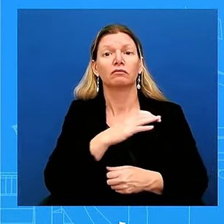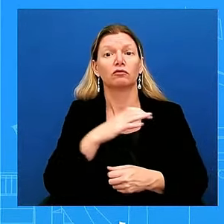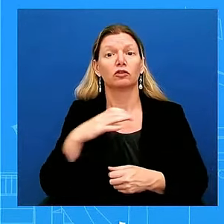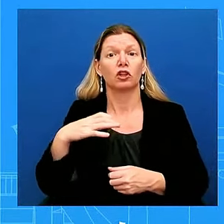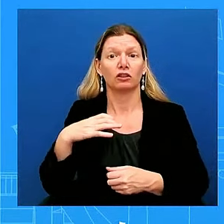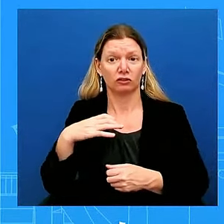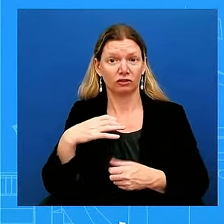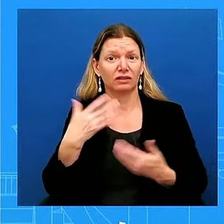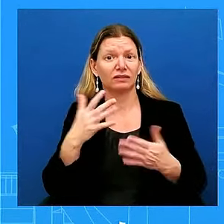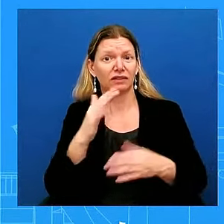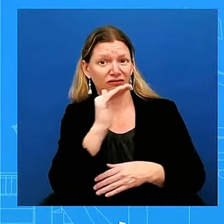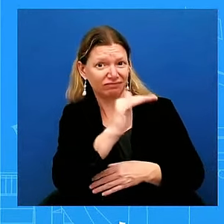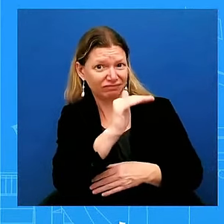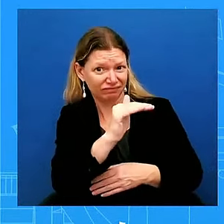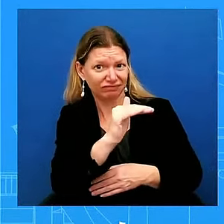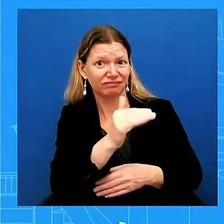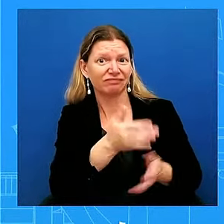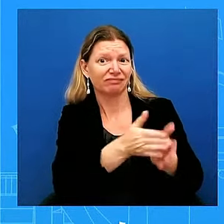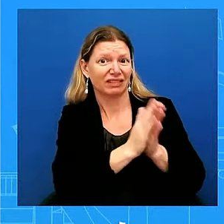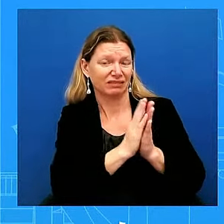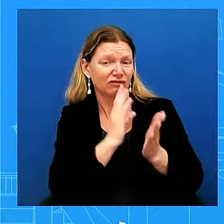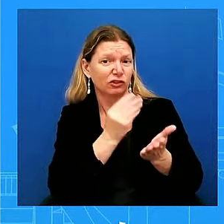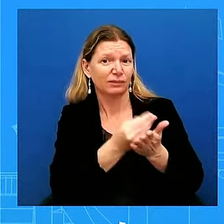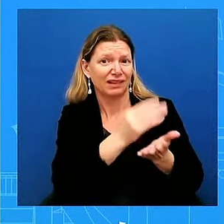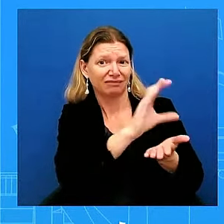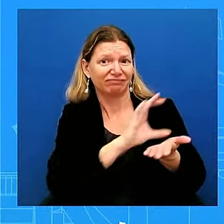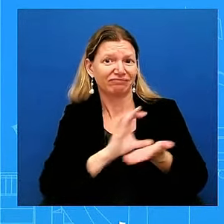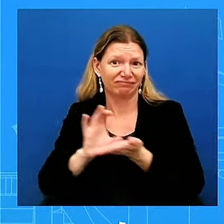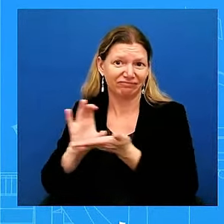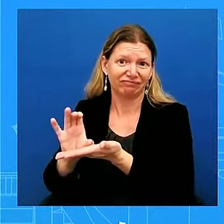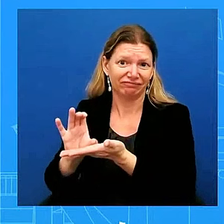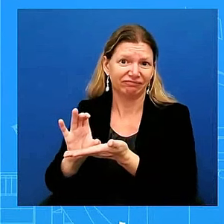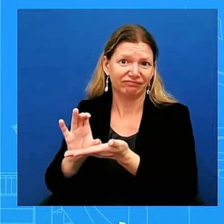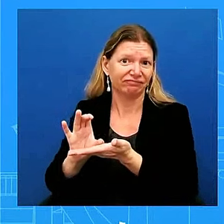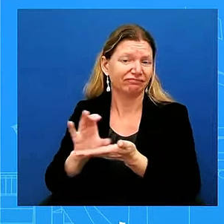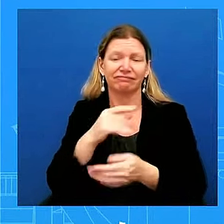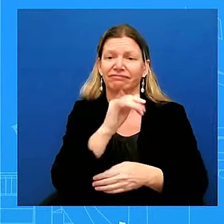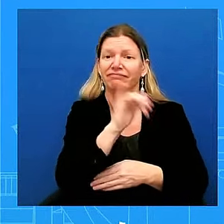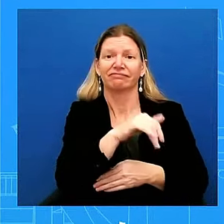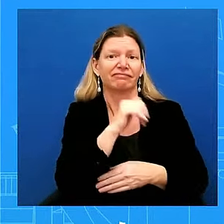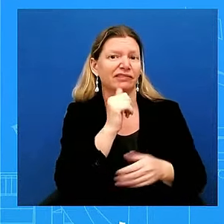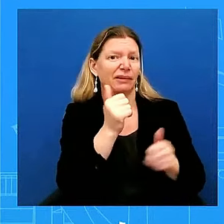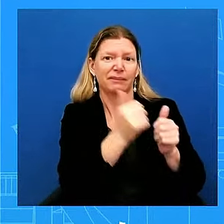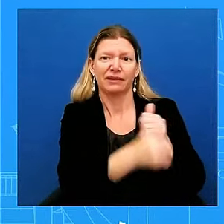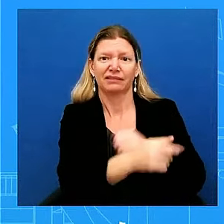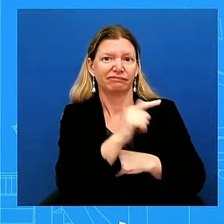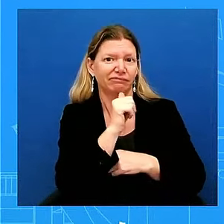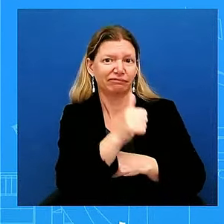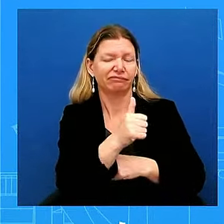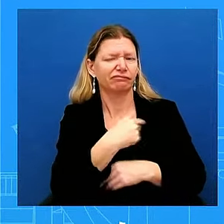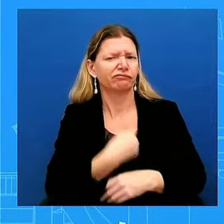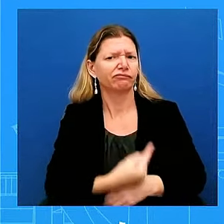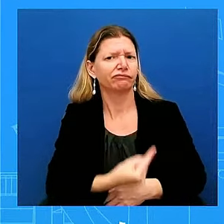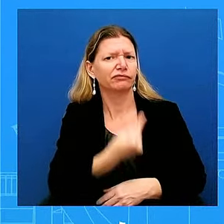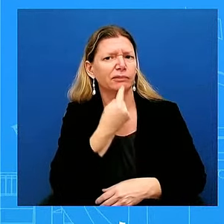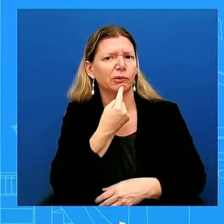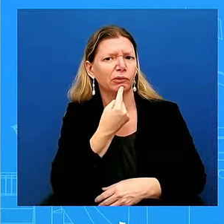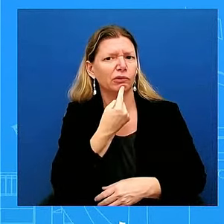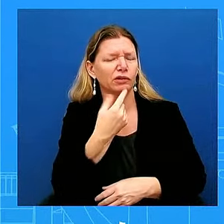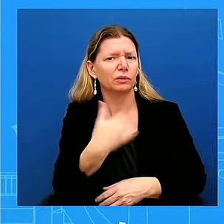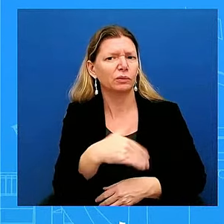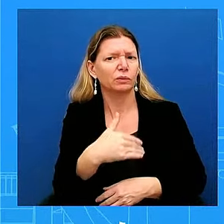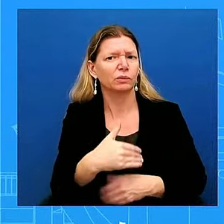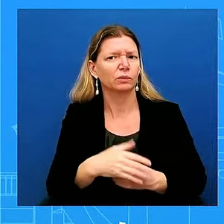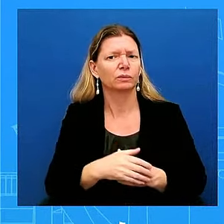funding request that did not make it into the CR. We are obviously disappointed by that. And so those conversations are going to continue.